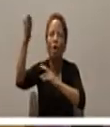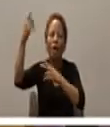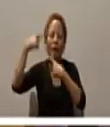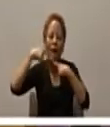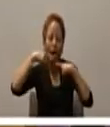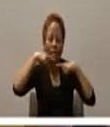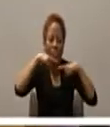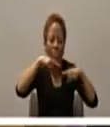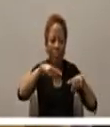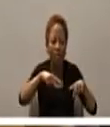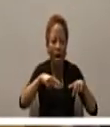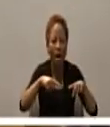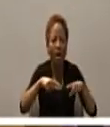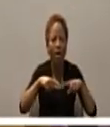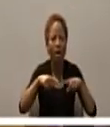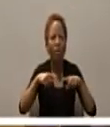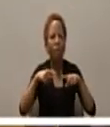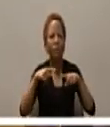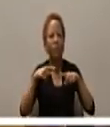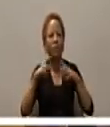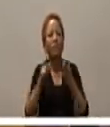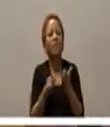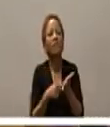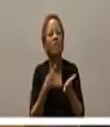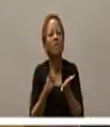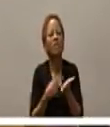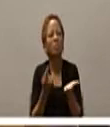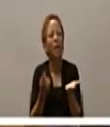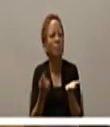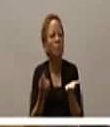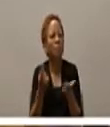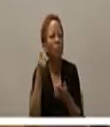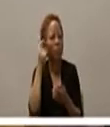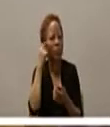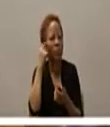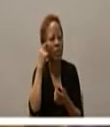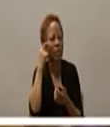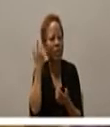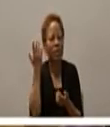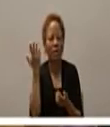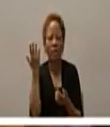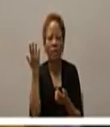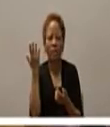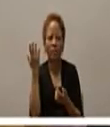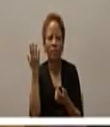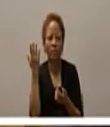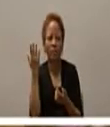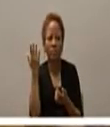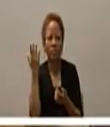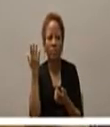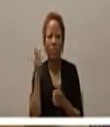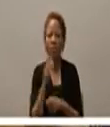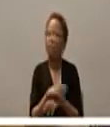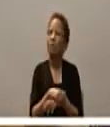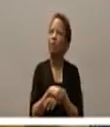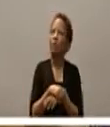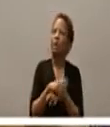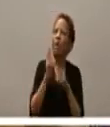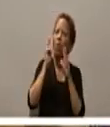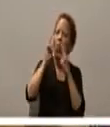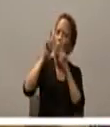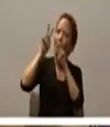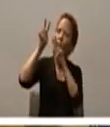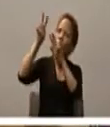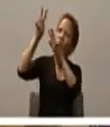and sometimes sometimes we may think that you know that looking towards heaven and